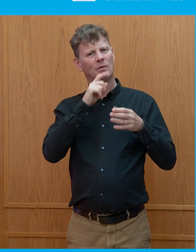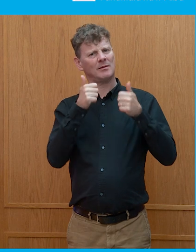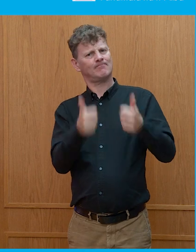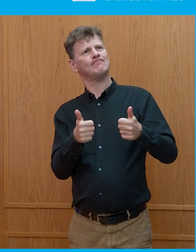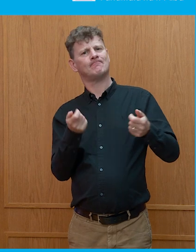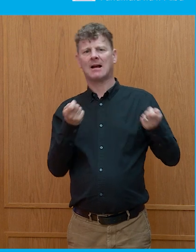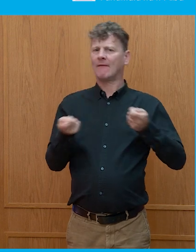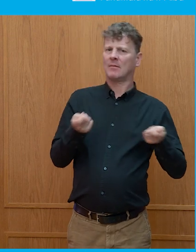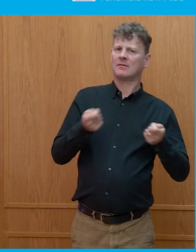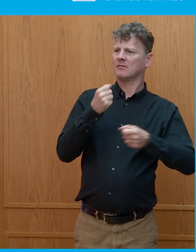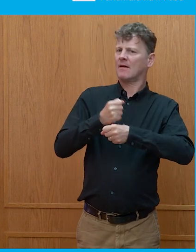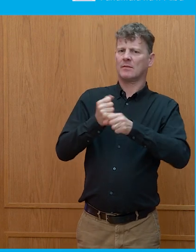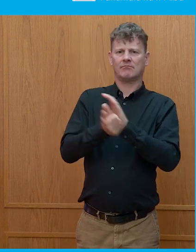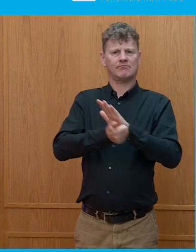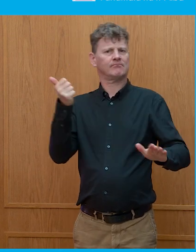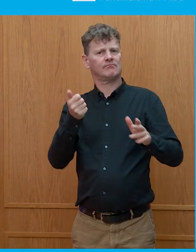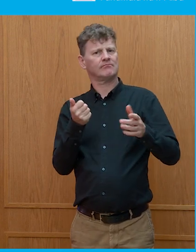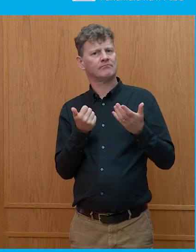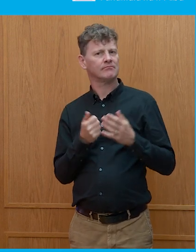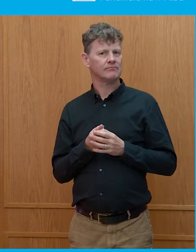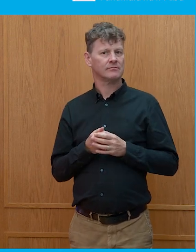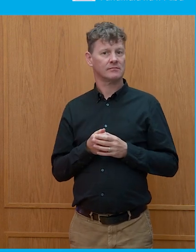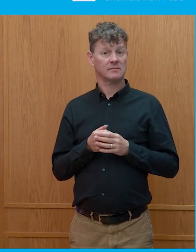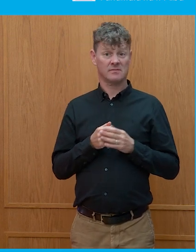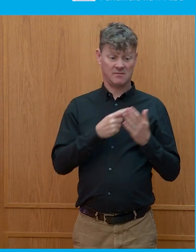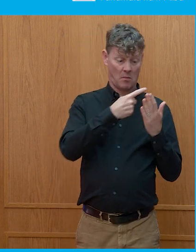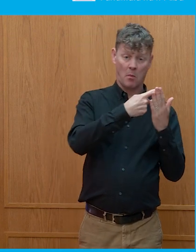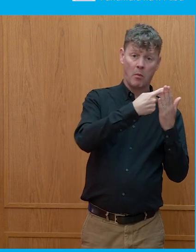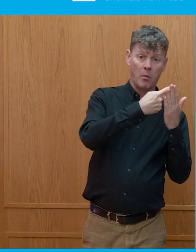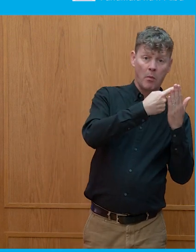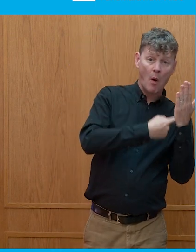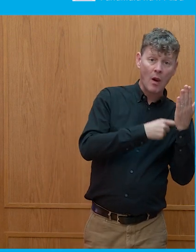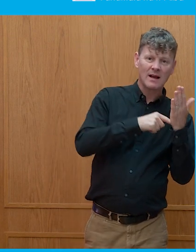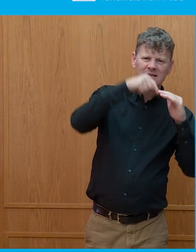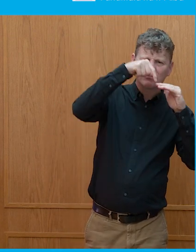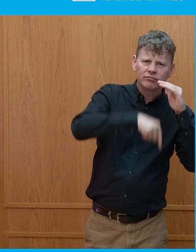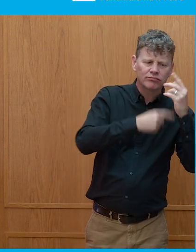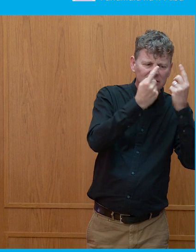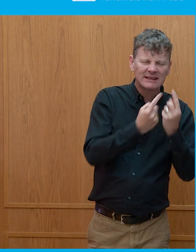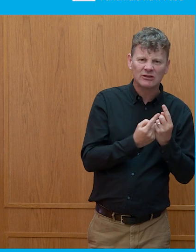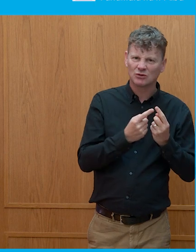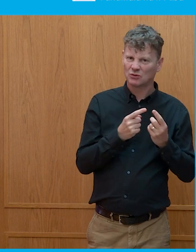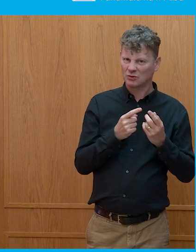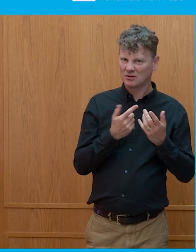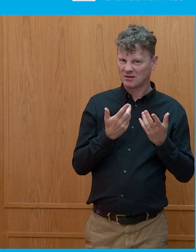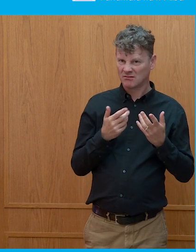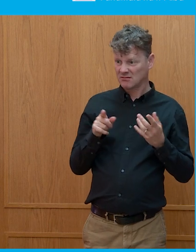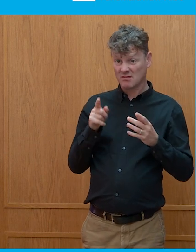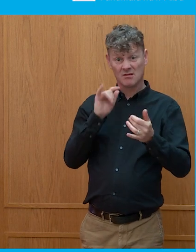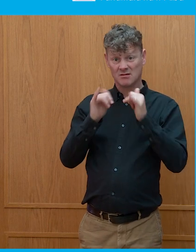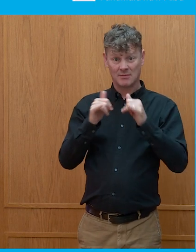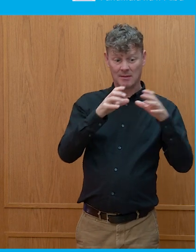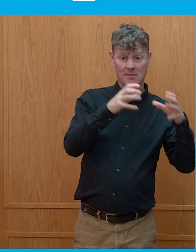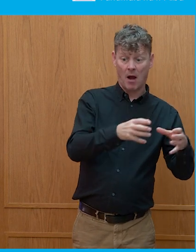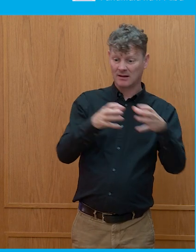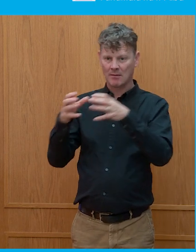And so, quite often, the policy issues sometimes aren't that far apart. Sometimes they are, of course,